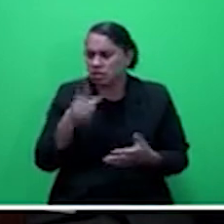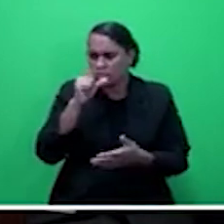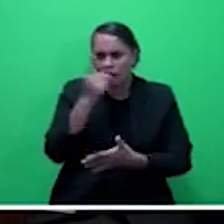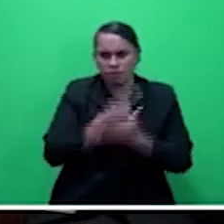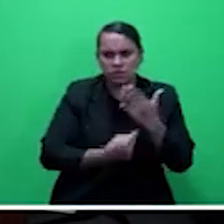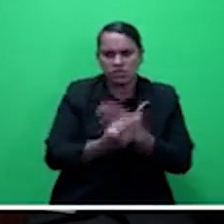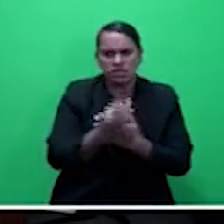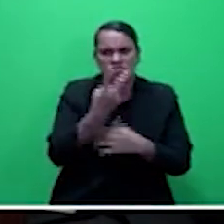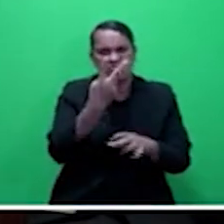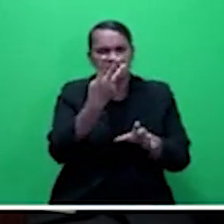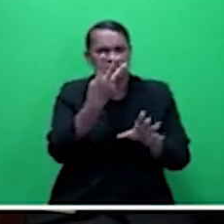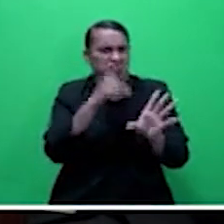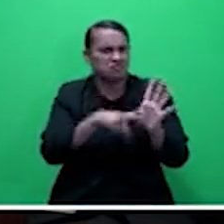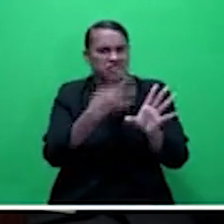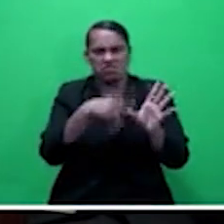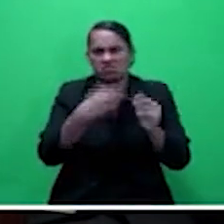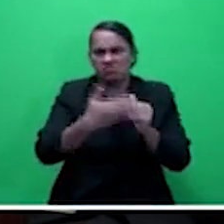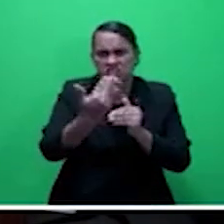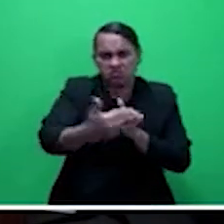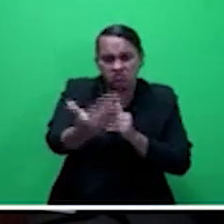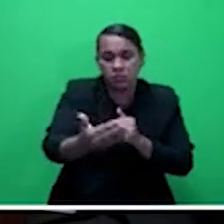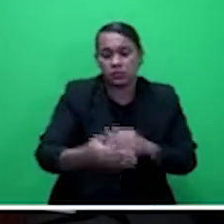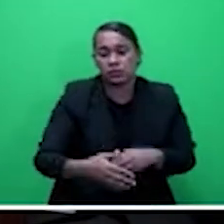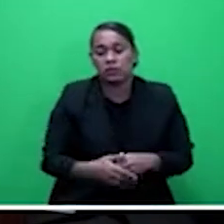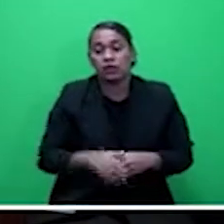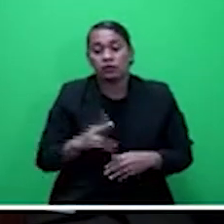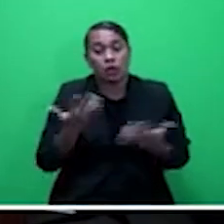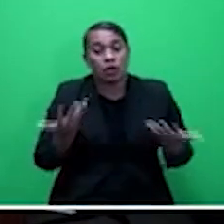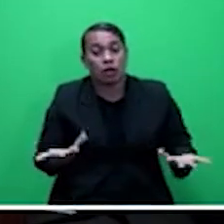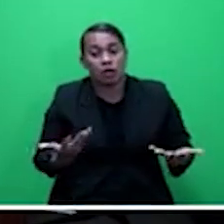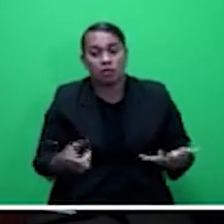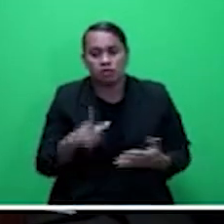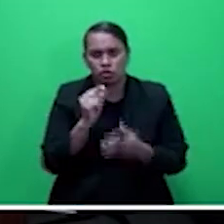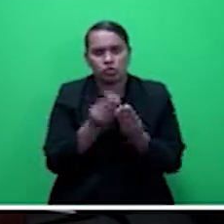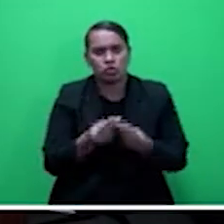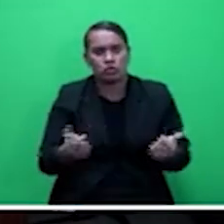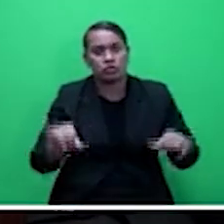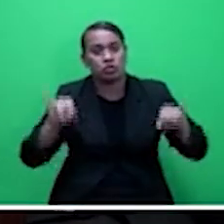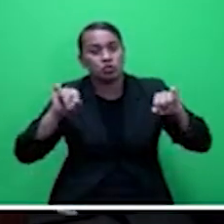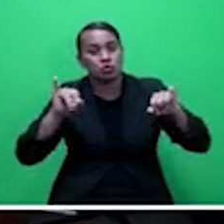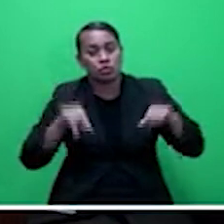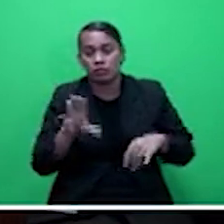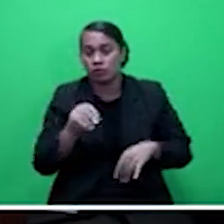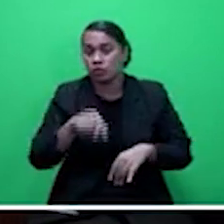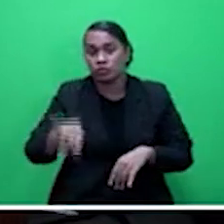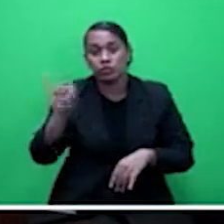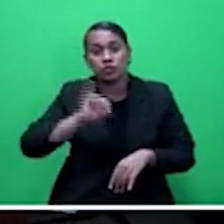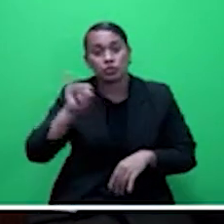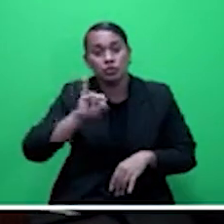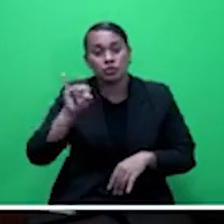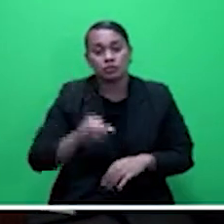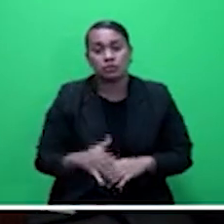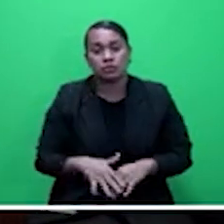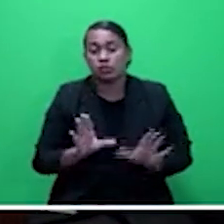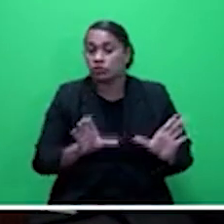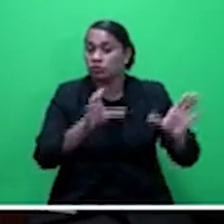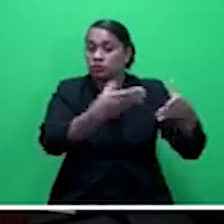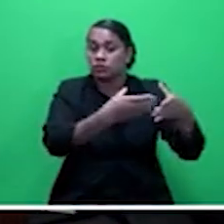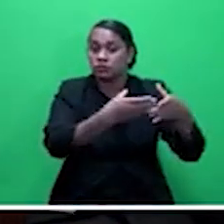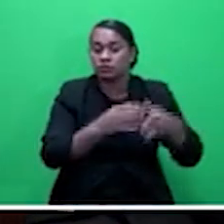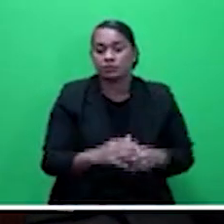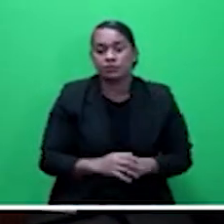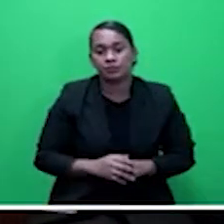future to deal with some of the issues that might arise out of the insurance industry. I think the